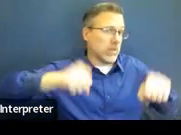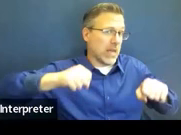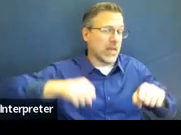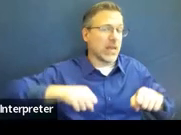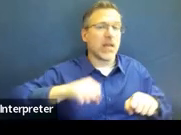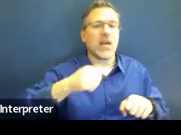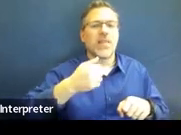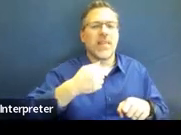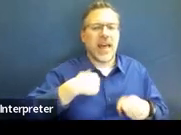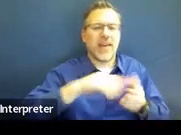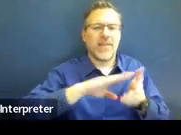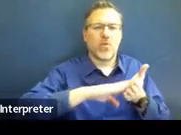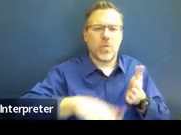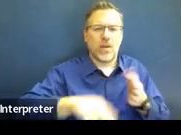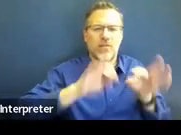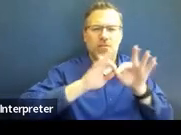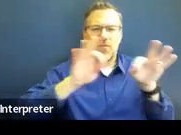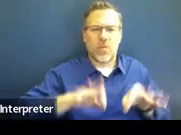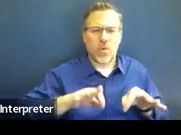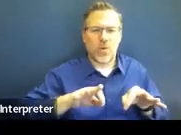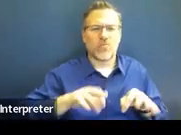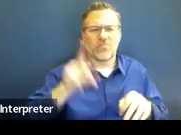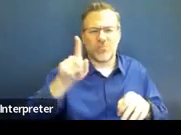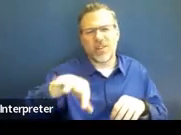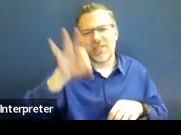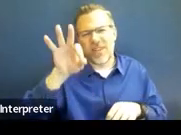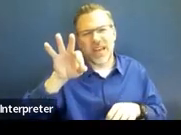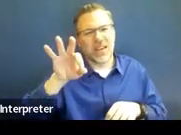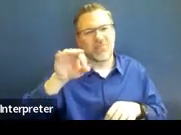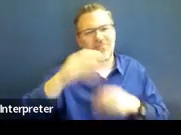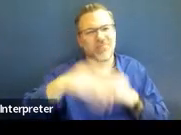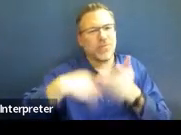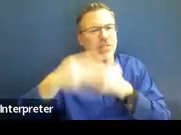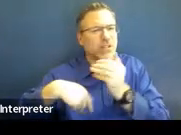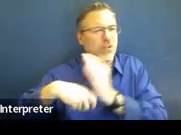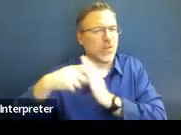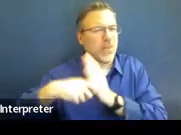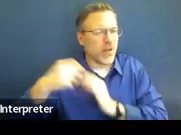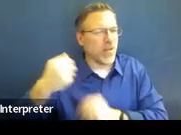found in the procedural manual. And I'm sure it's on our website as a form.